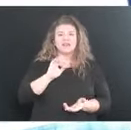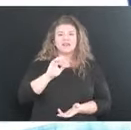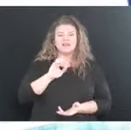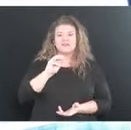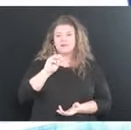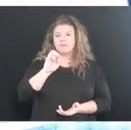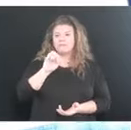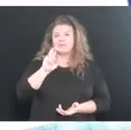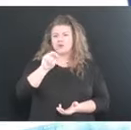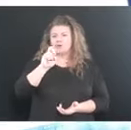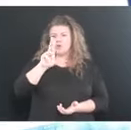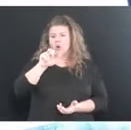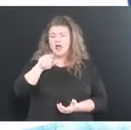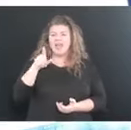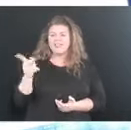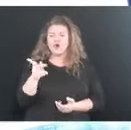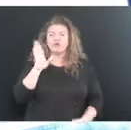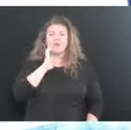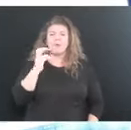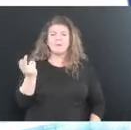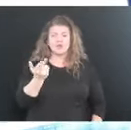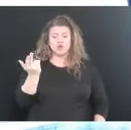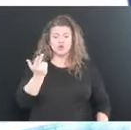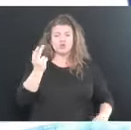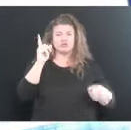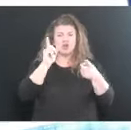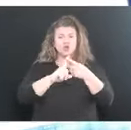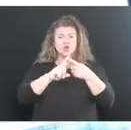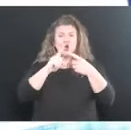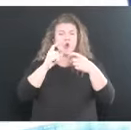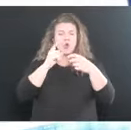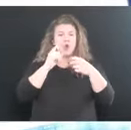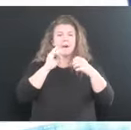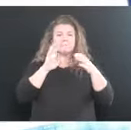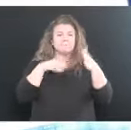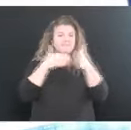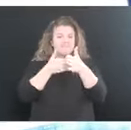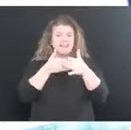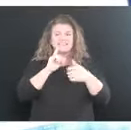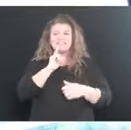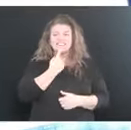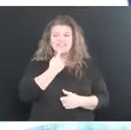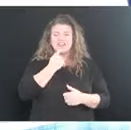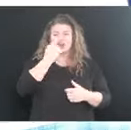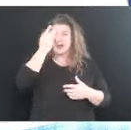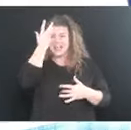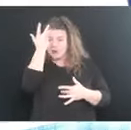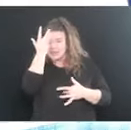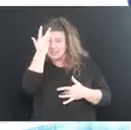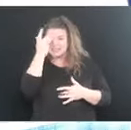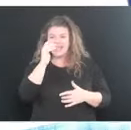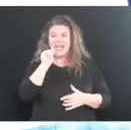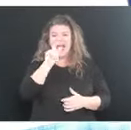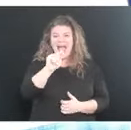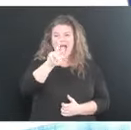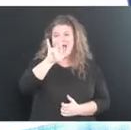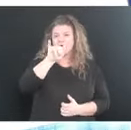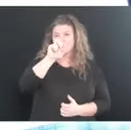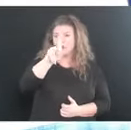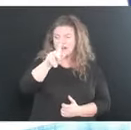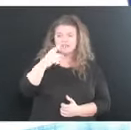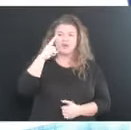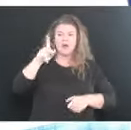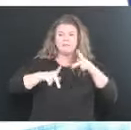will be used to prevent severe illness in people at risk who test positive for COVID